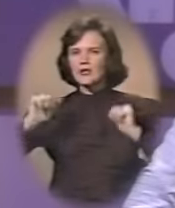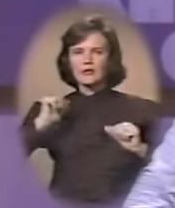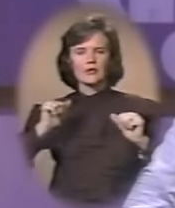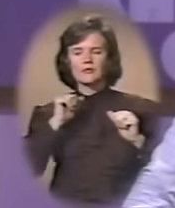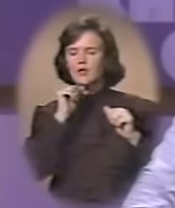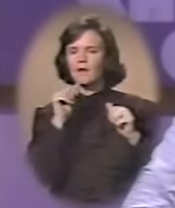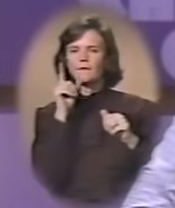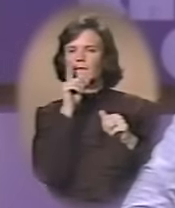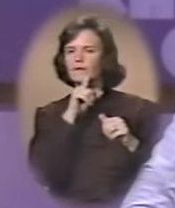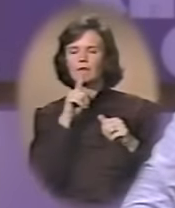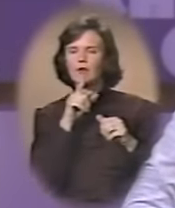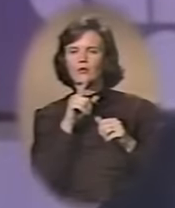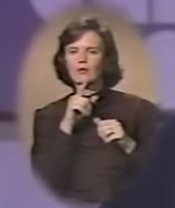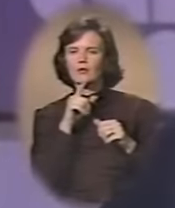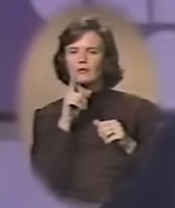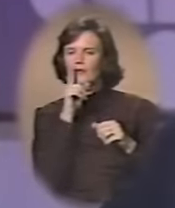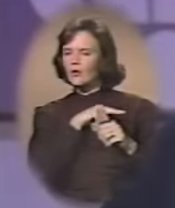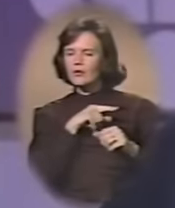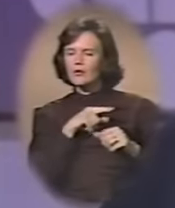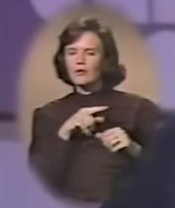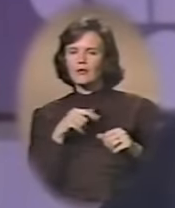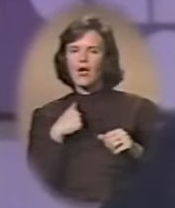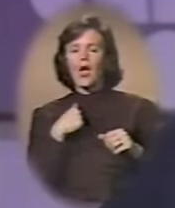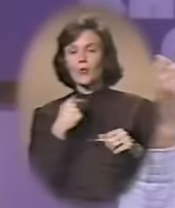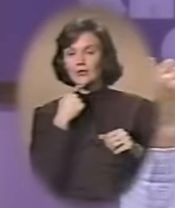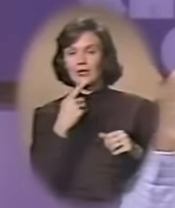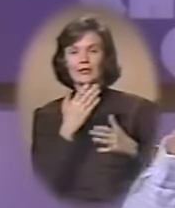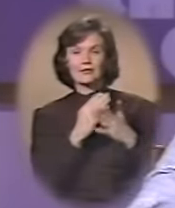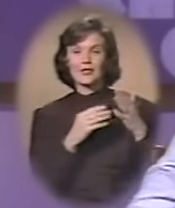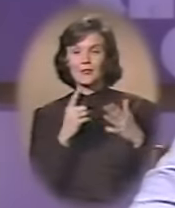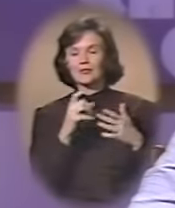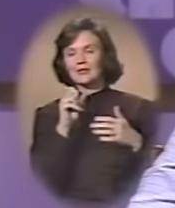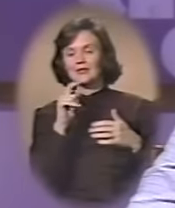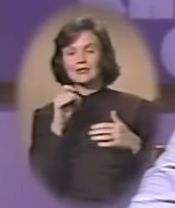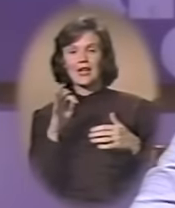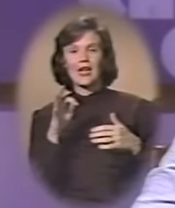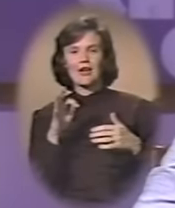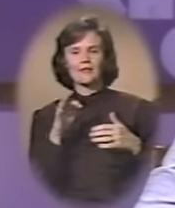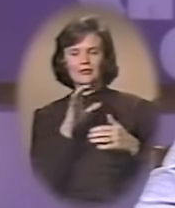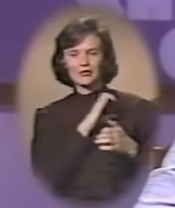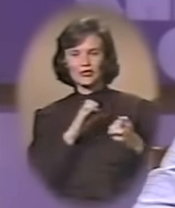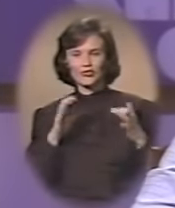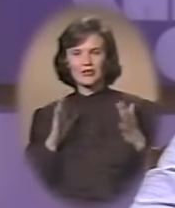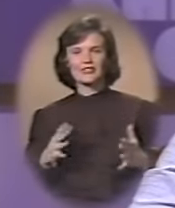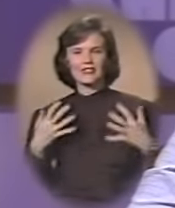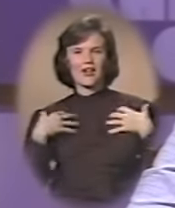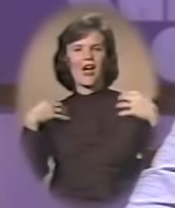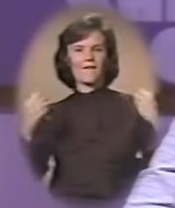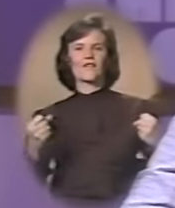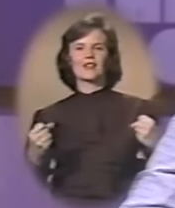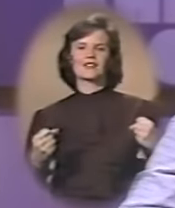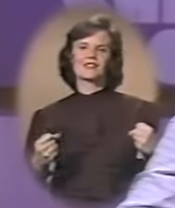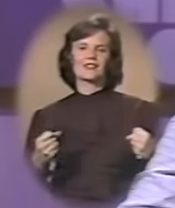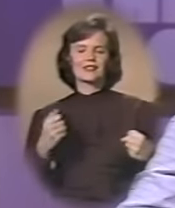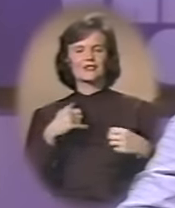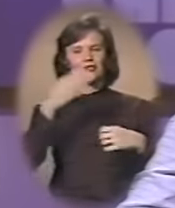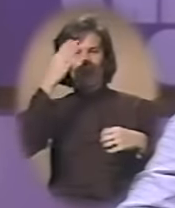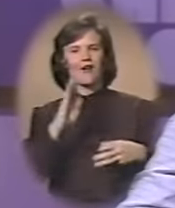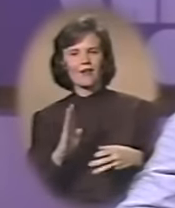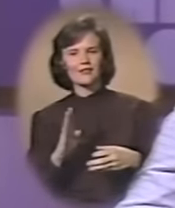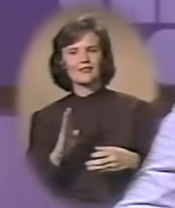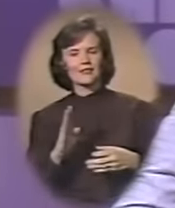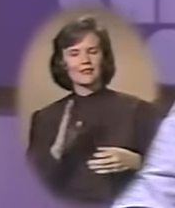not phony. Now, well, I was telling some of your staff, it's Christian confidence. It's God.